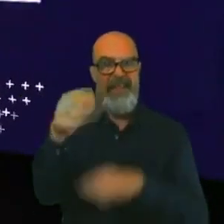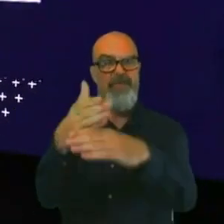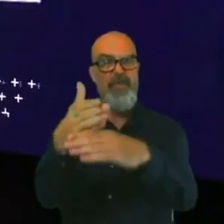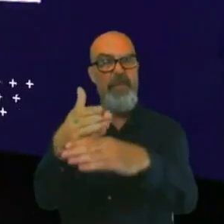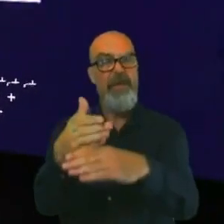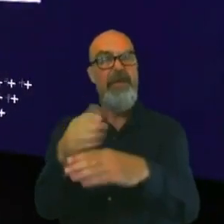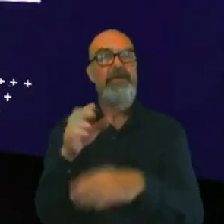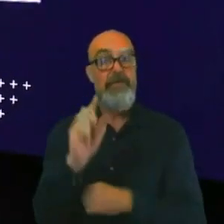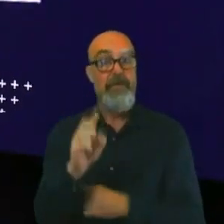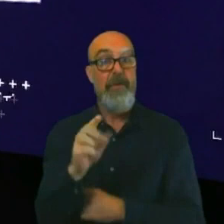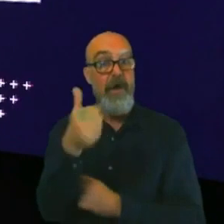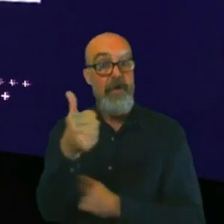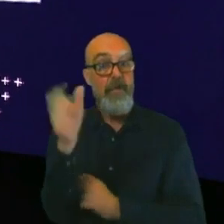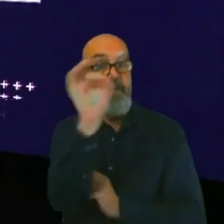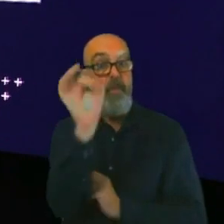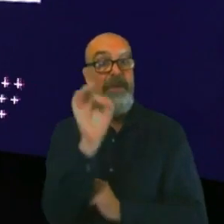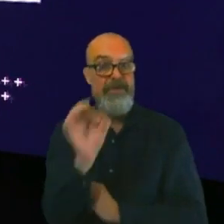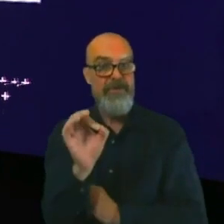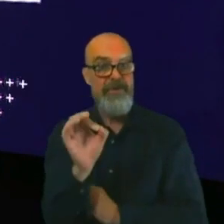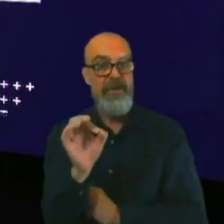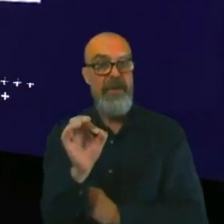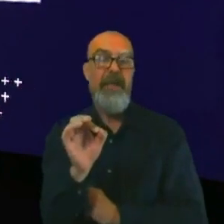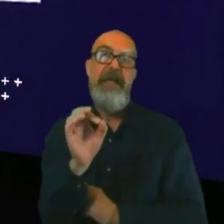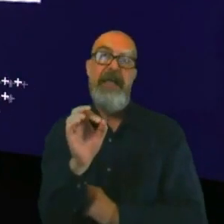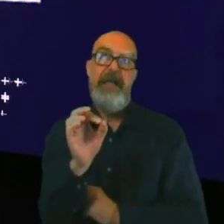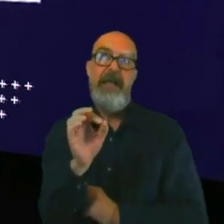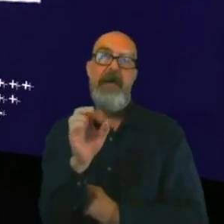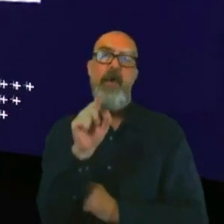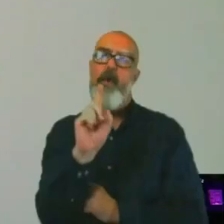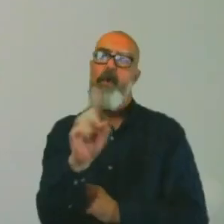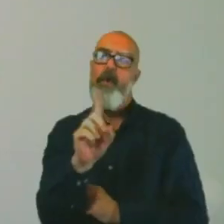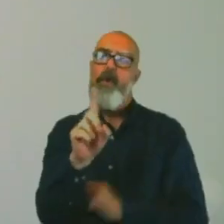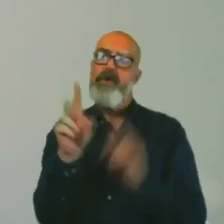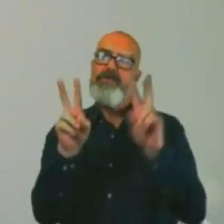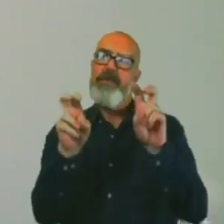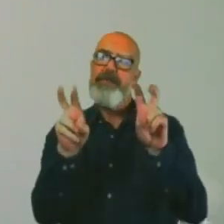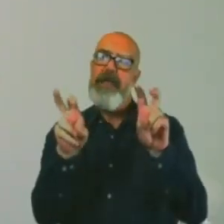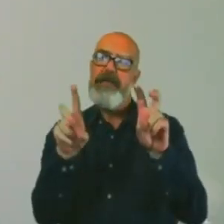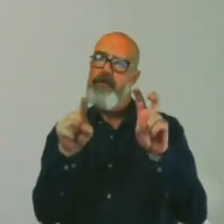is what subjects would you recommend taking to do your role?